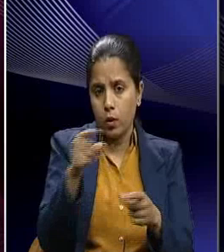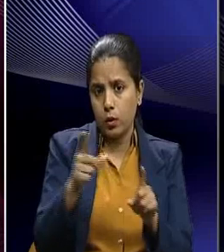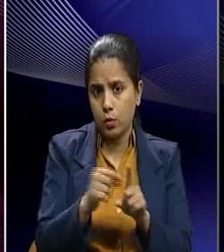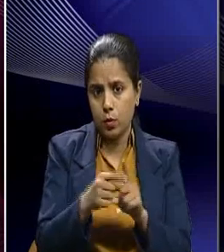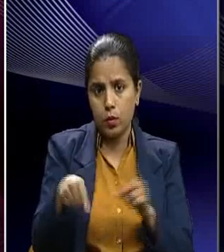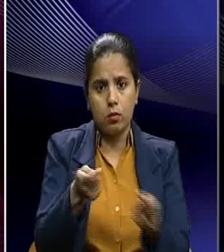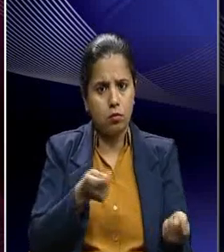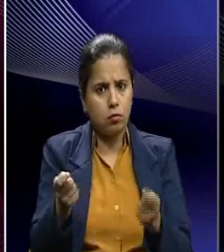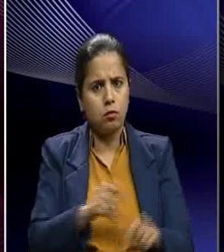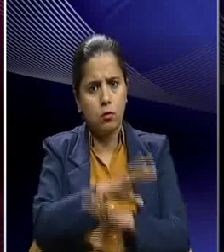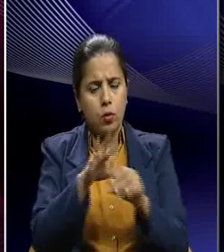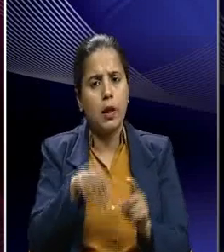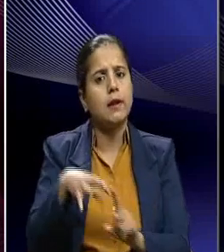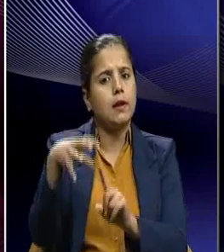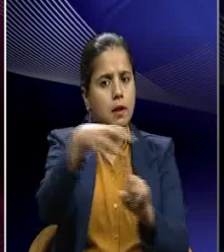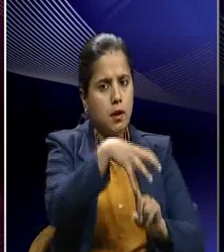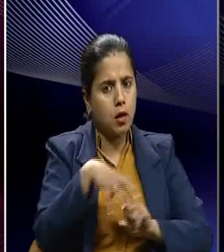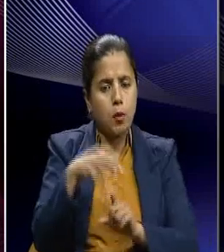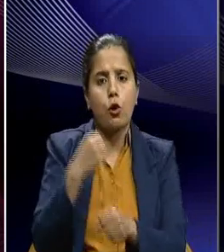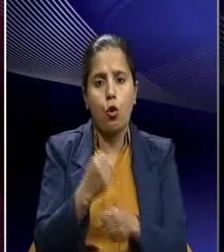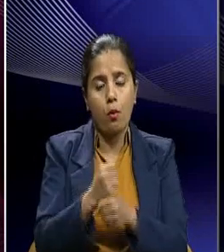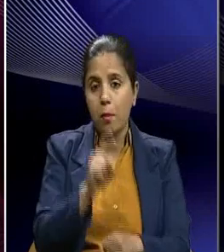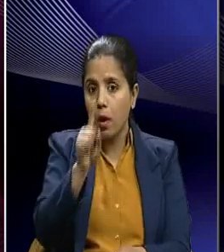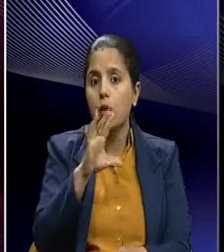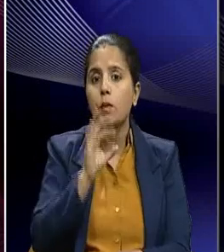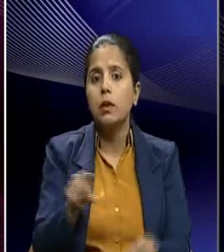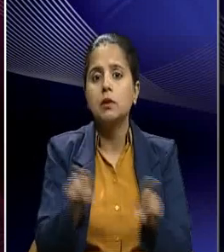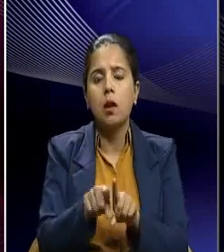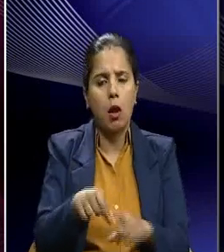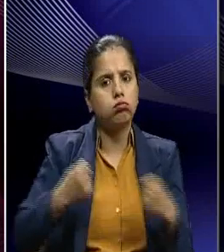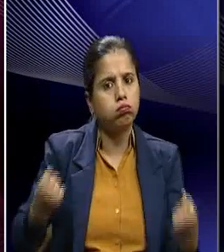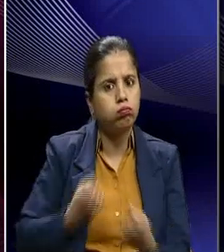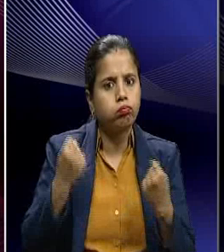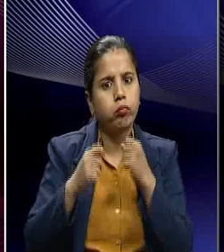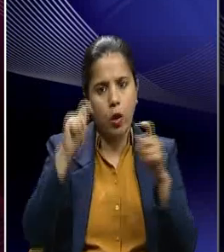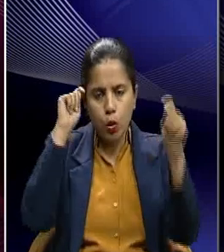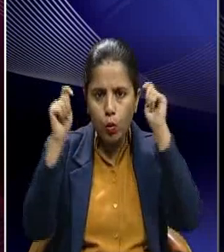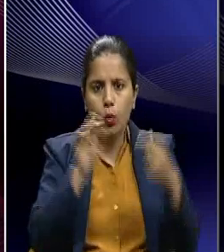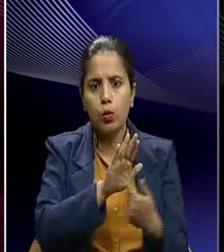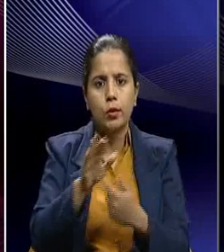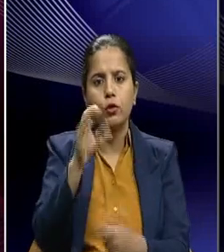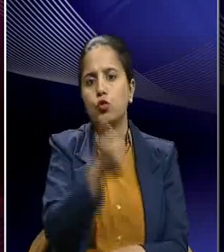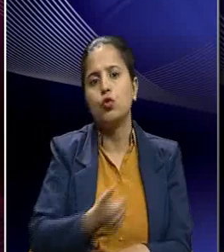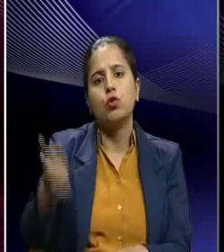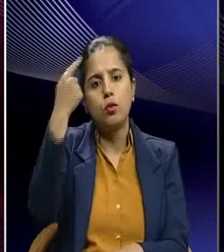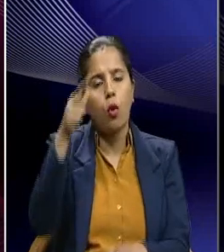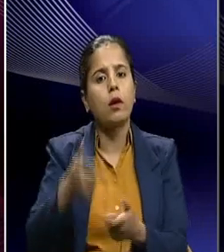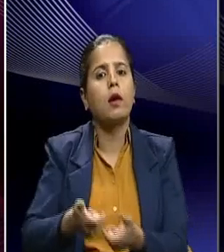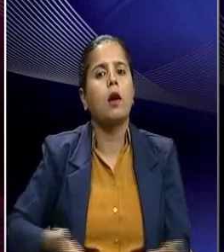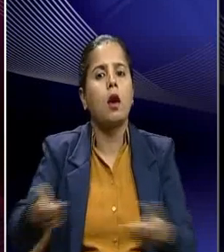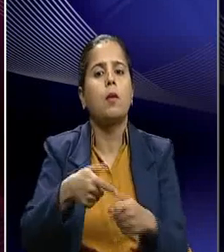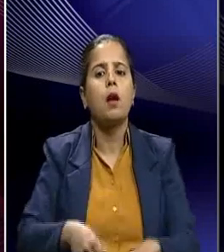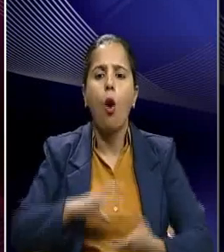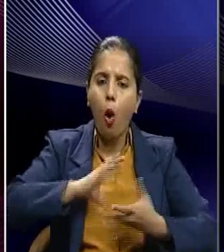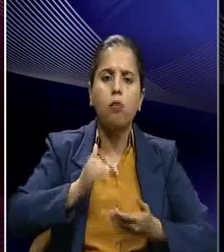managing the various departments of the government but also as an active role as the chairman of the committee for the fundamental rights,